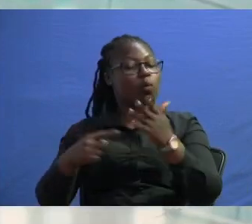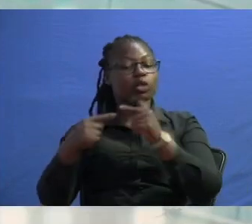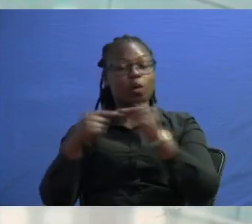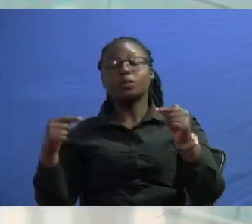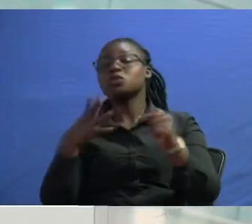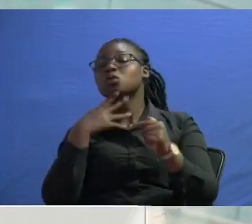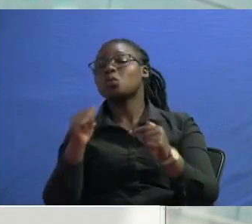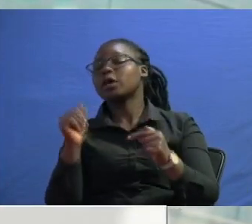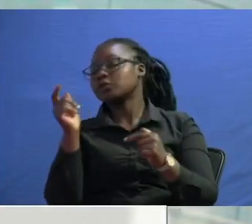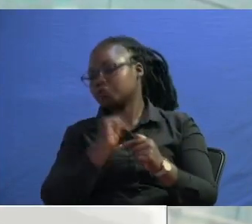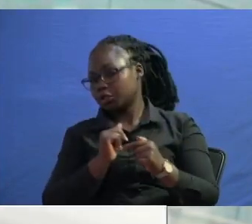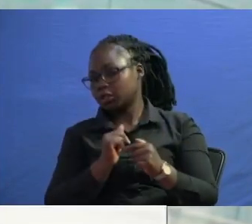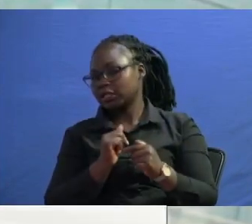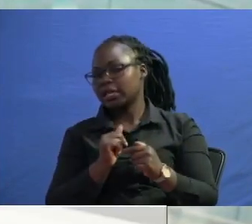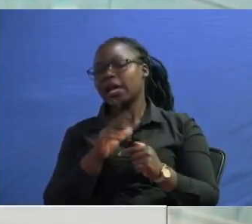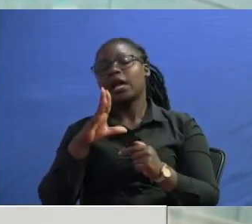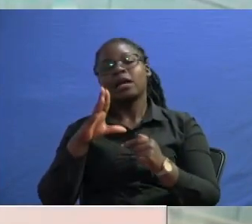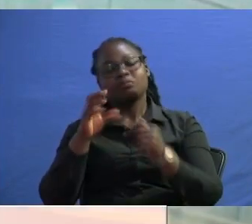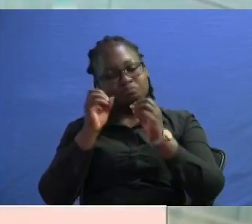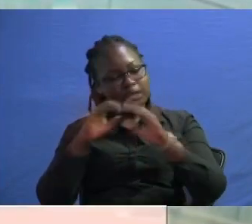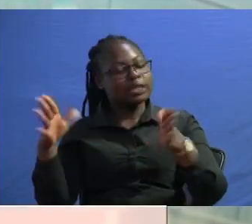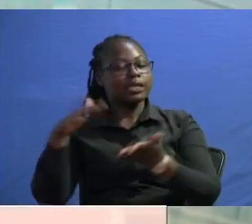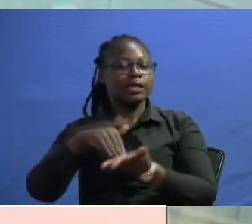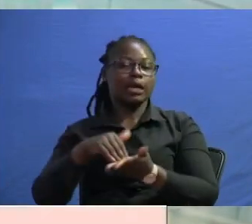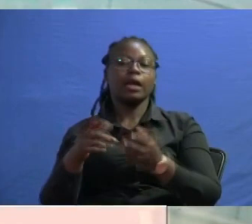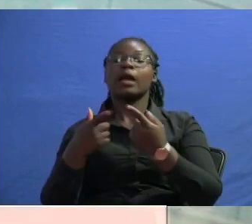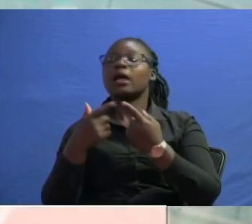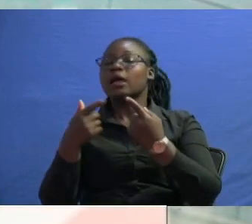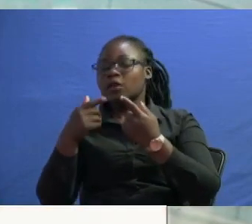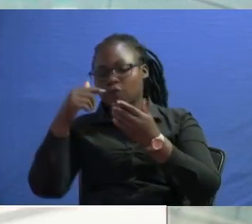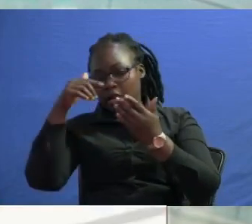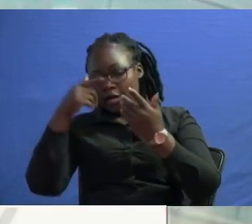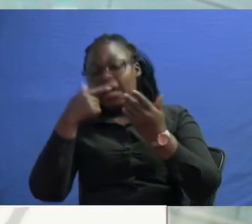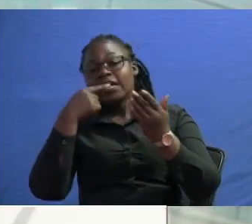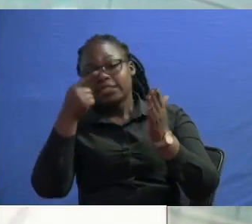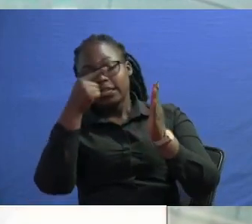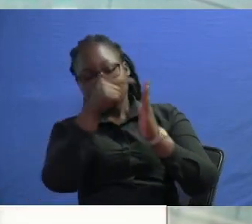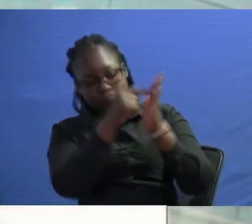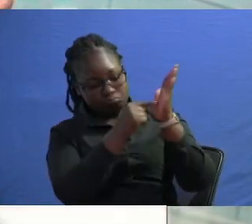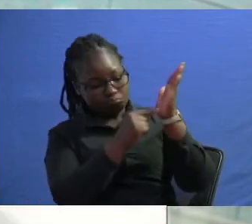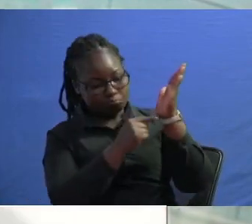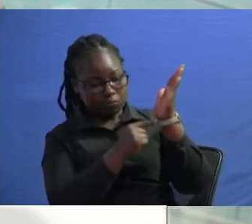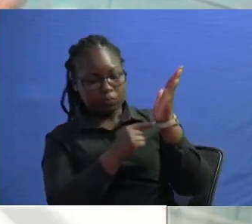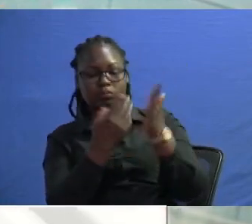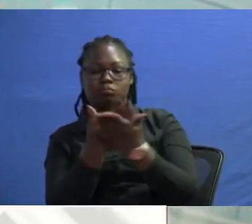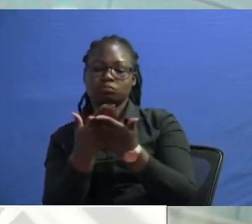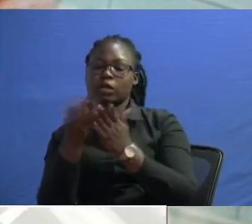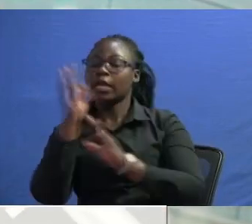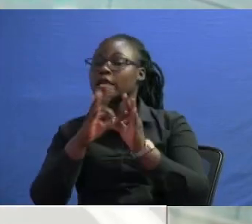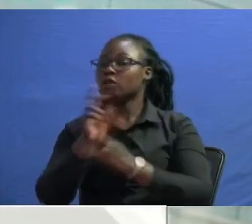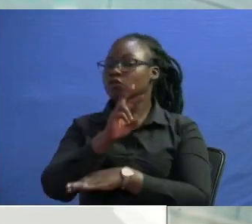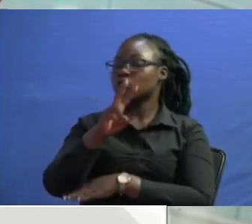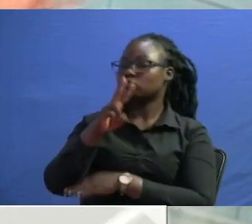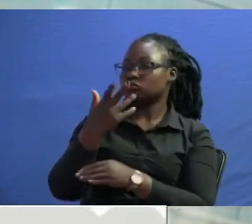wanted a position nothing else in fact i listed for you the recommendations all right if you look at not going yes you have